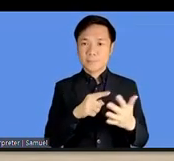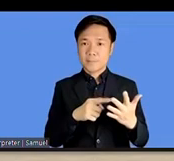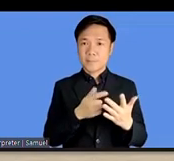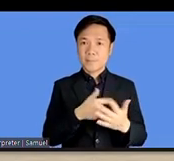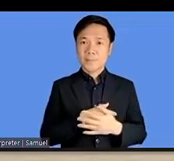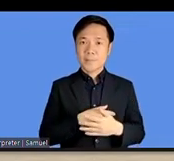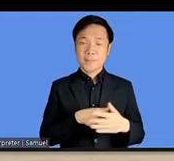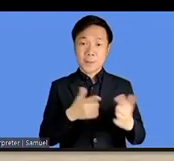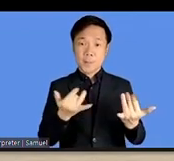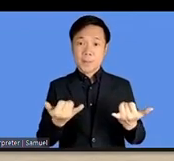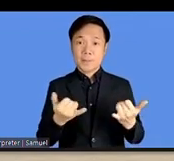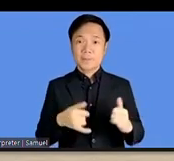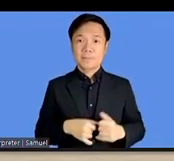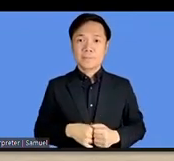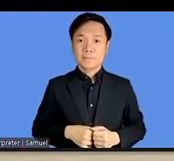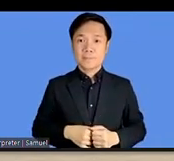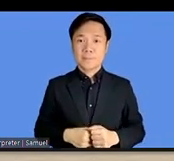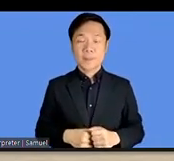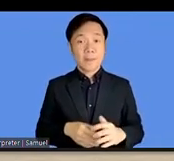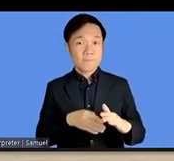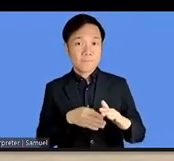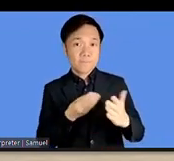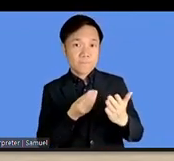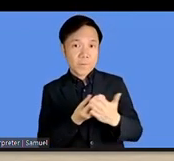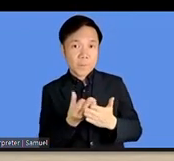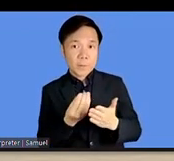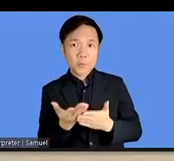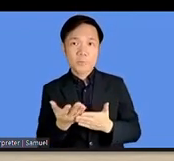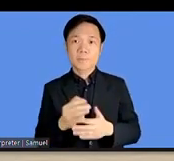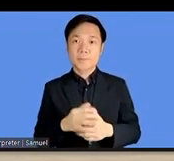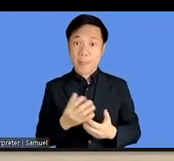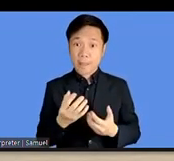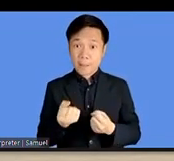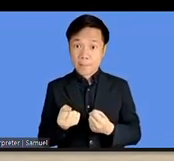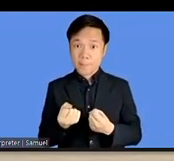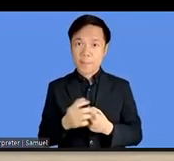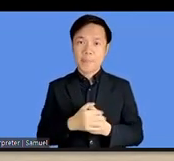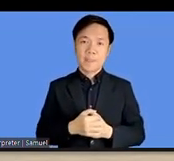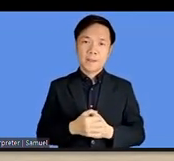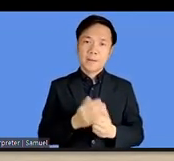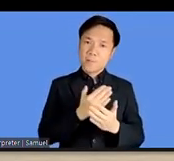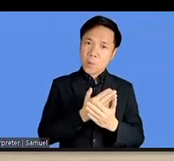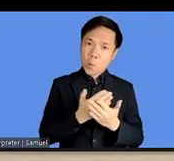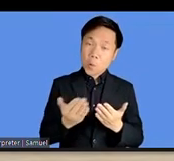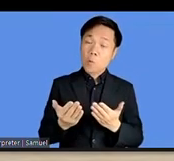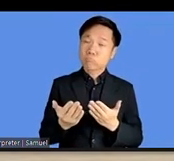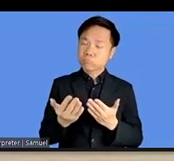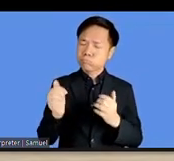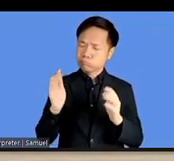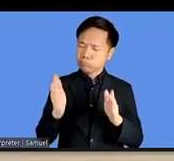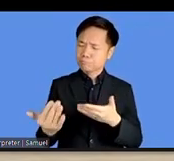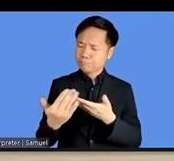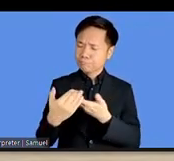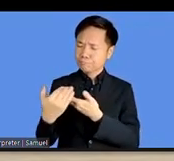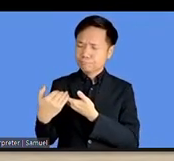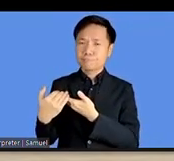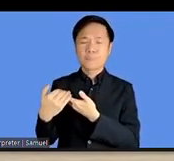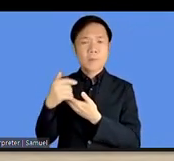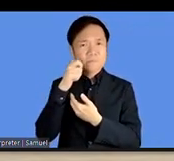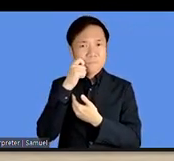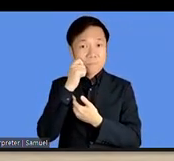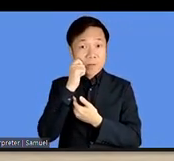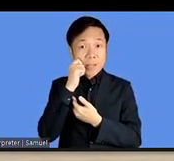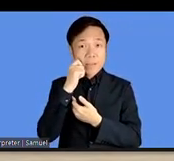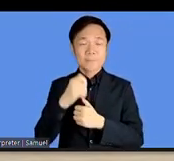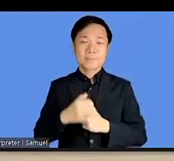and information there is a lot of information for on-site participants one of that is about the